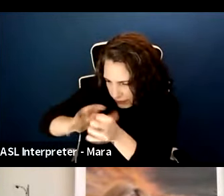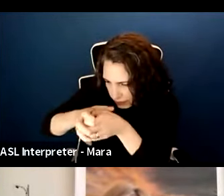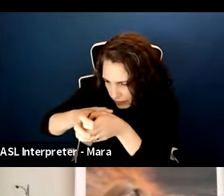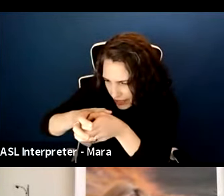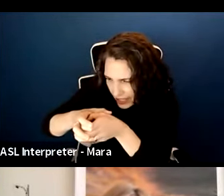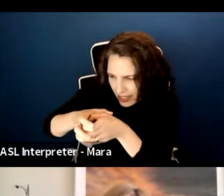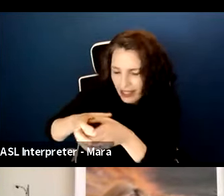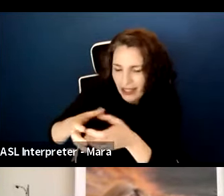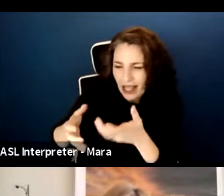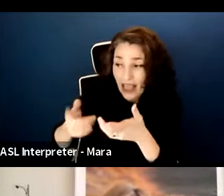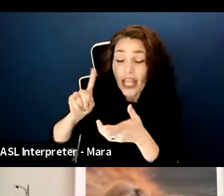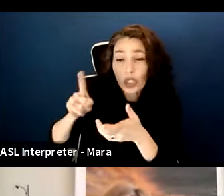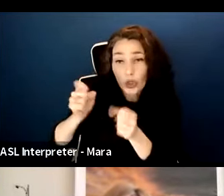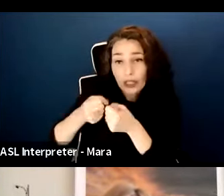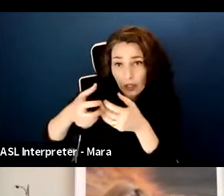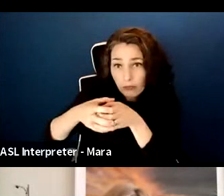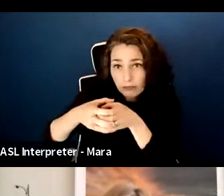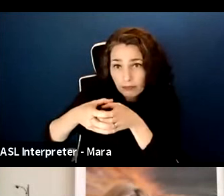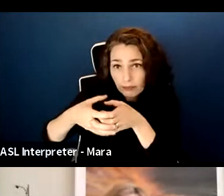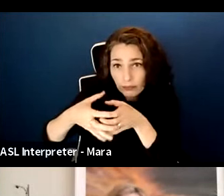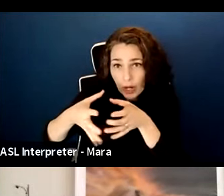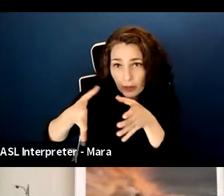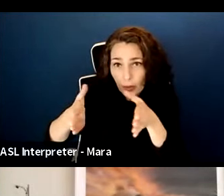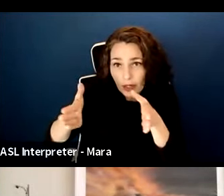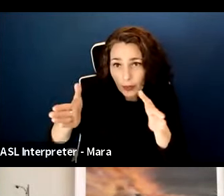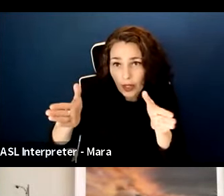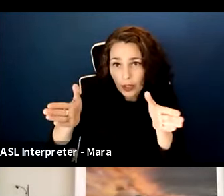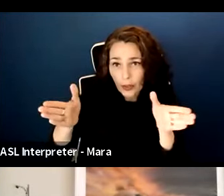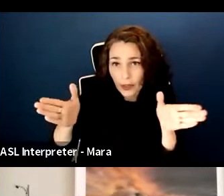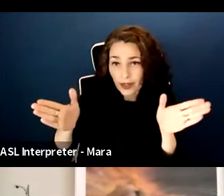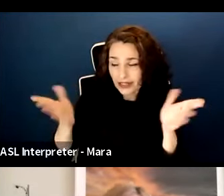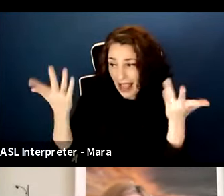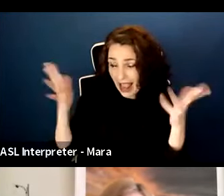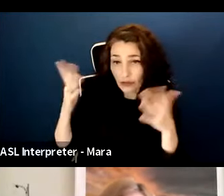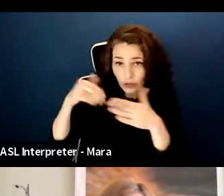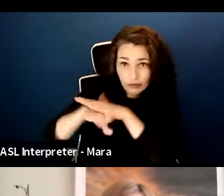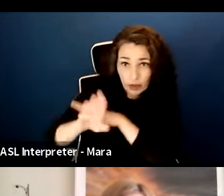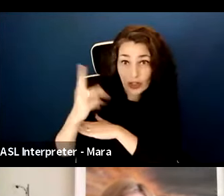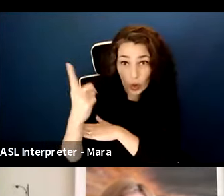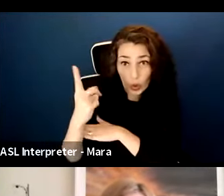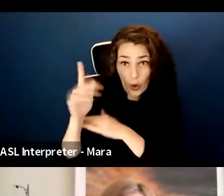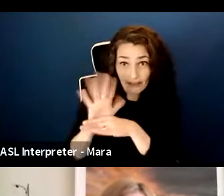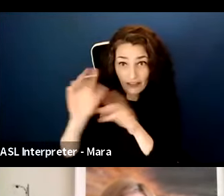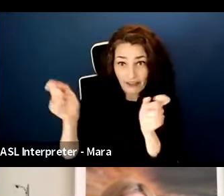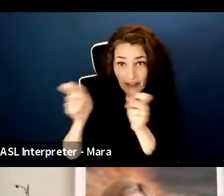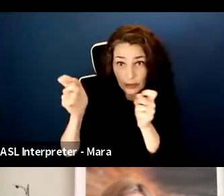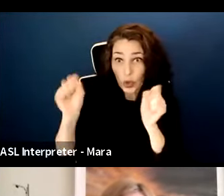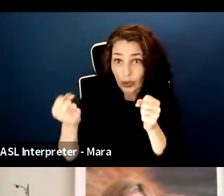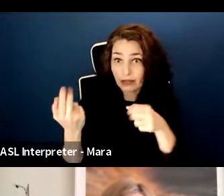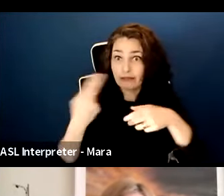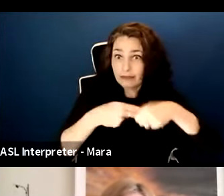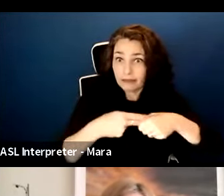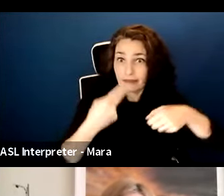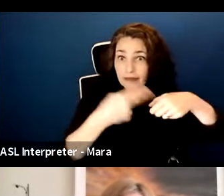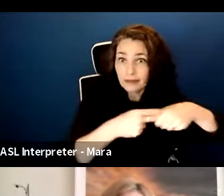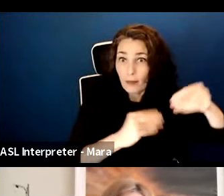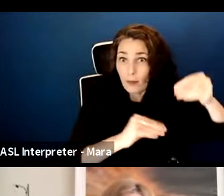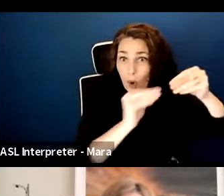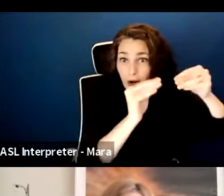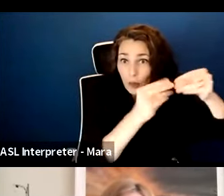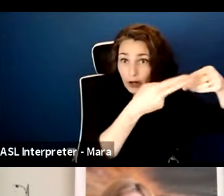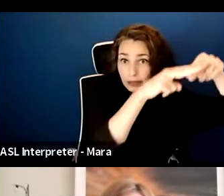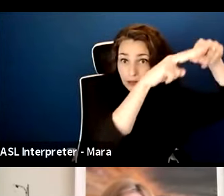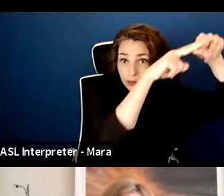film festival, then you can get into more and more and more. And that's just my suggestion. At one point, just to add to that